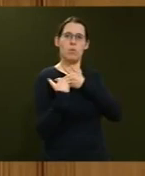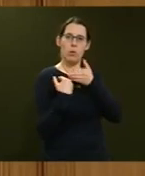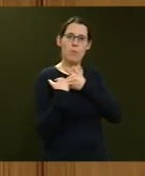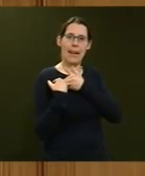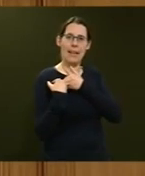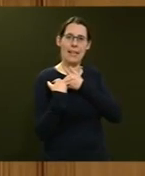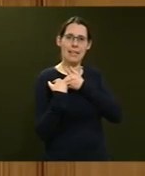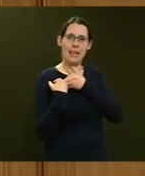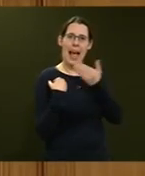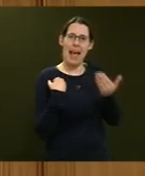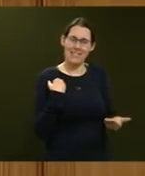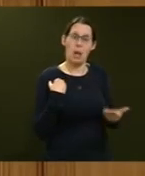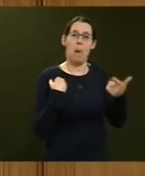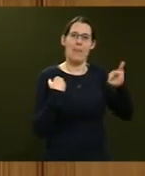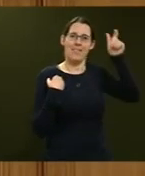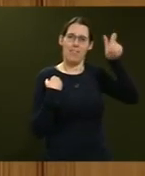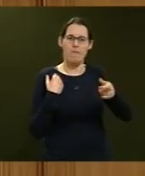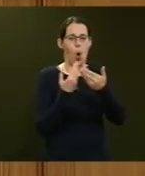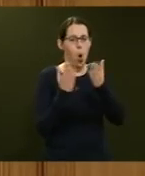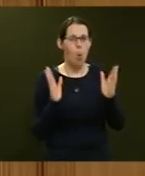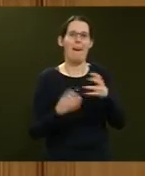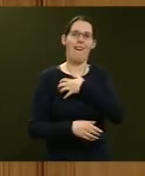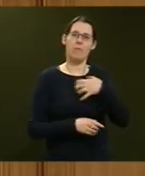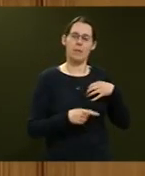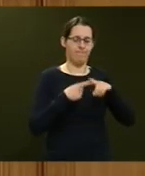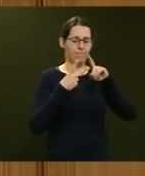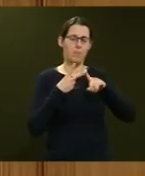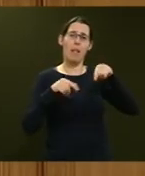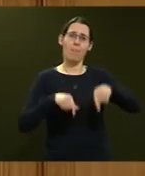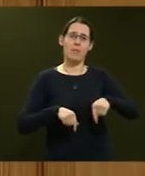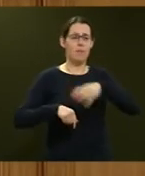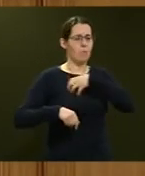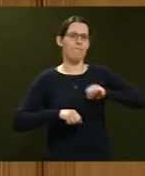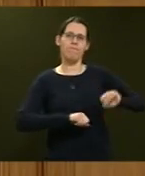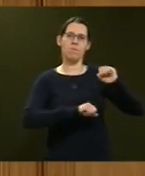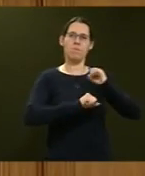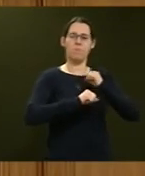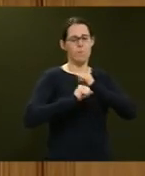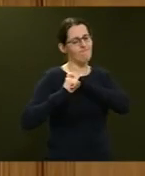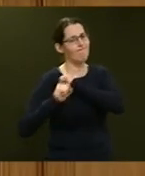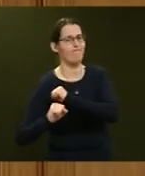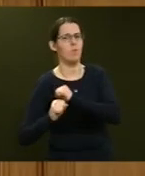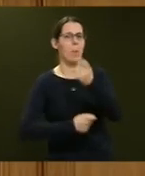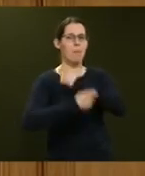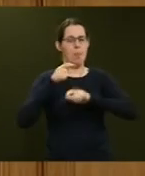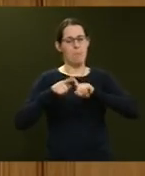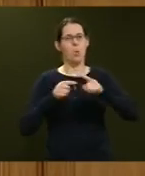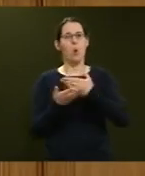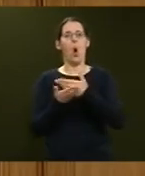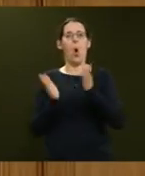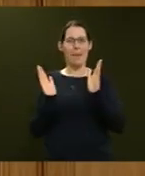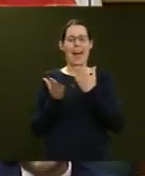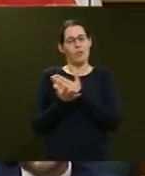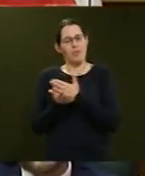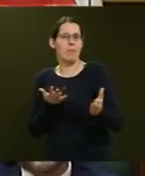as the Minister of Open Government and this Government's commitment to be the most open and transparent ever?